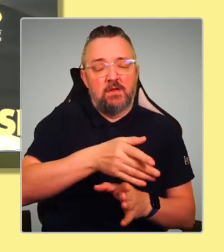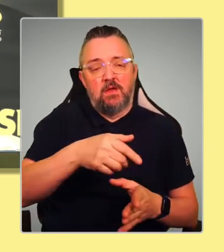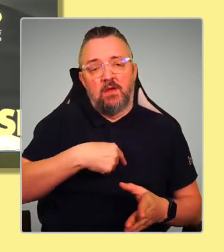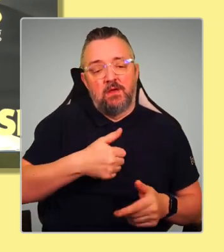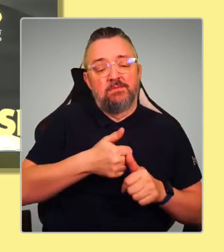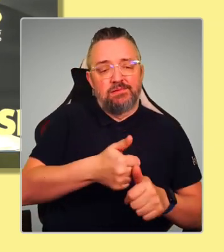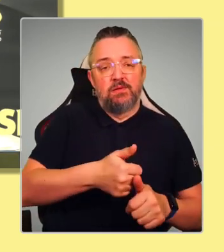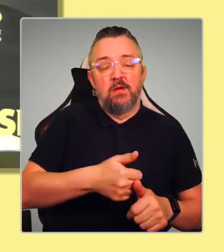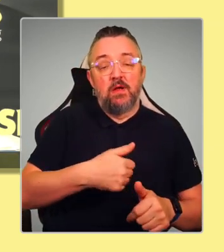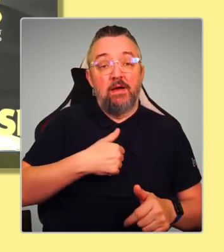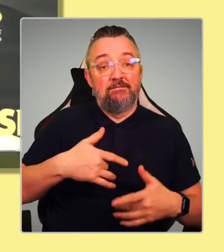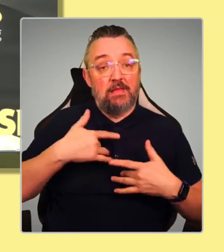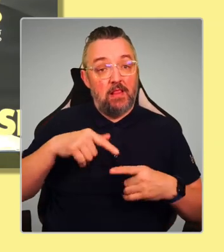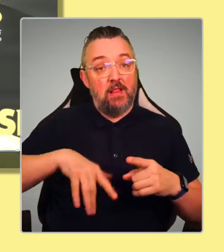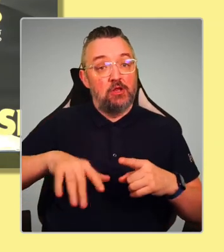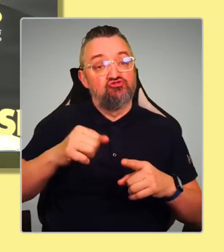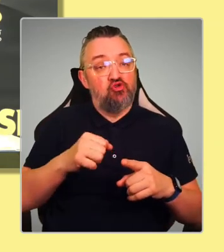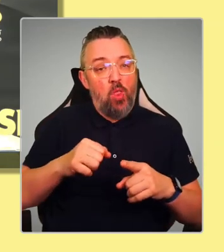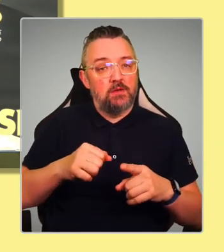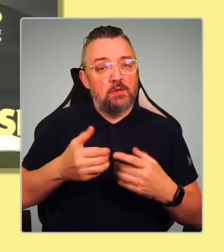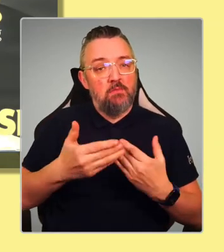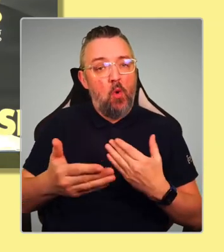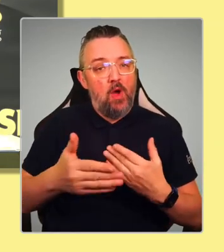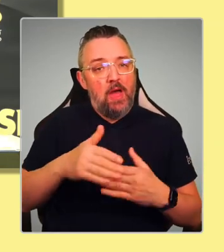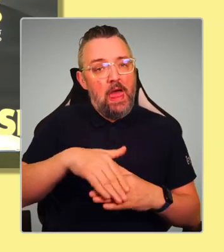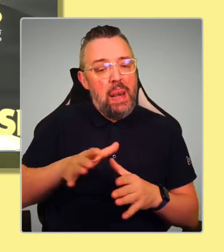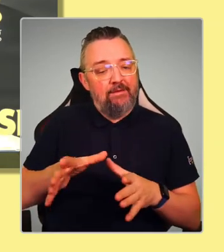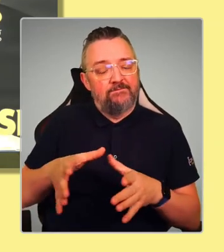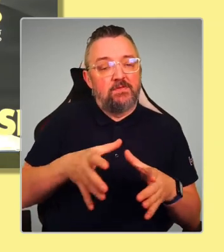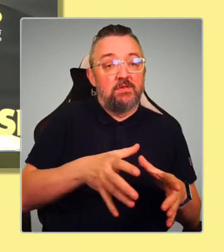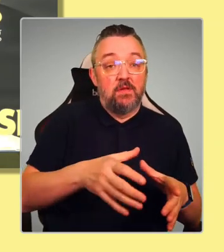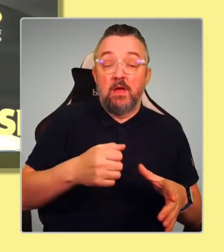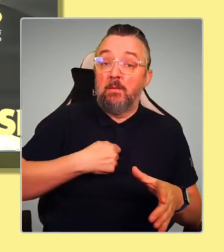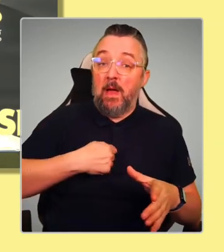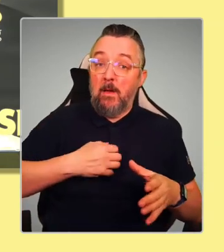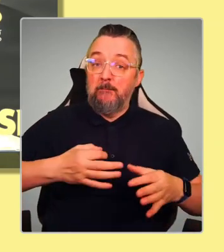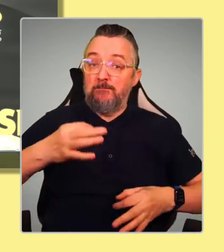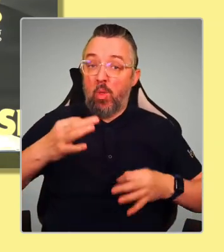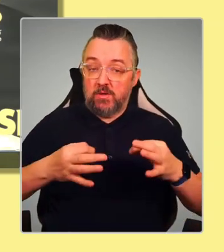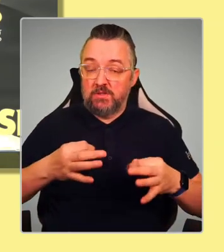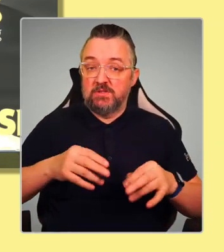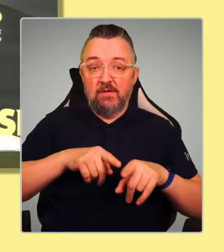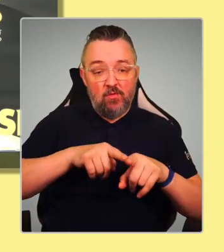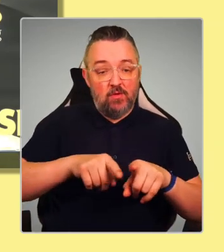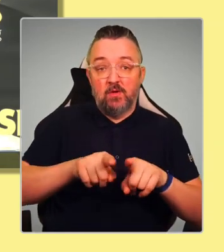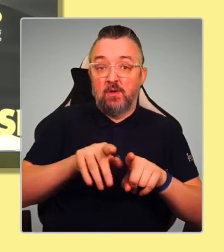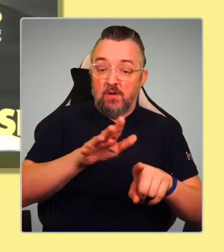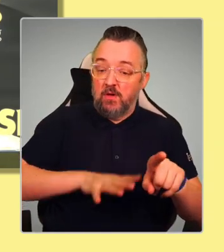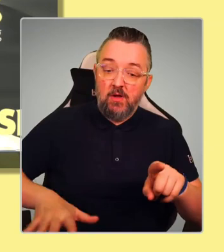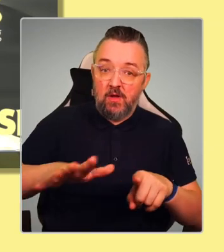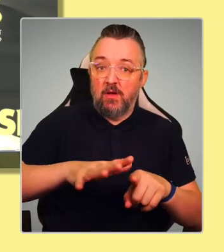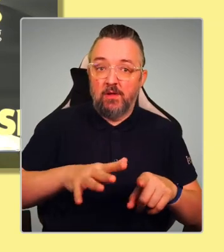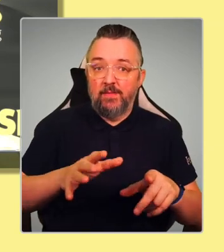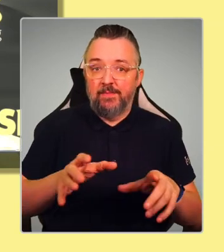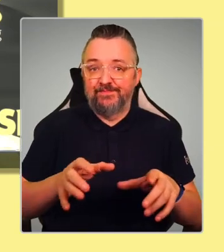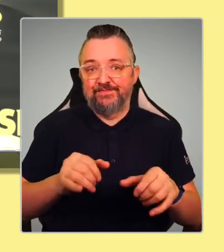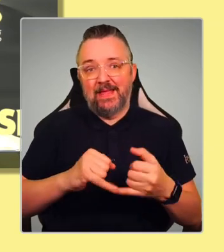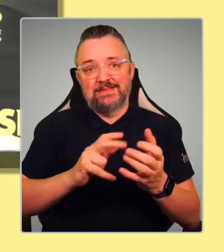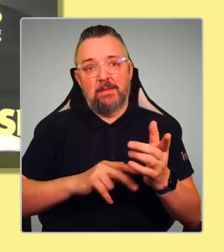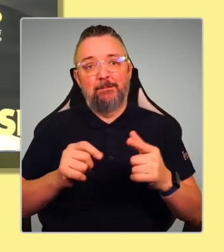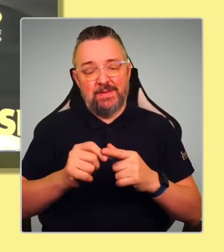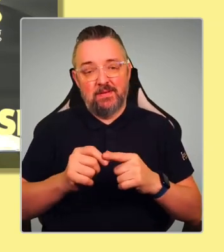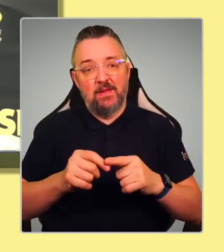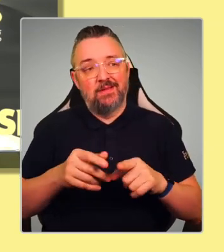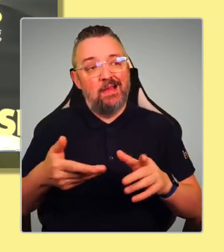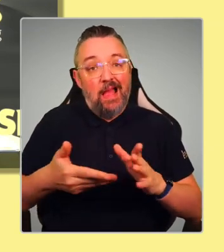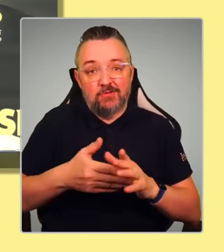country as well. So I feel that my politics align very well with the party and with the country. And I think